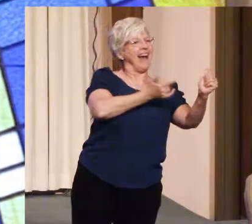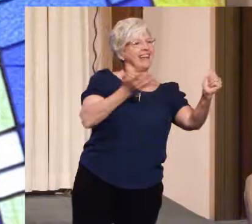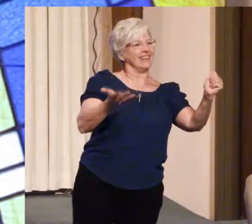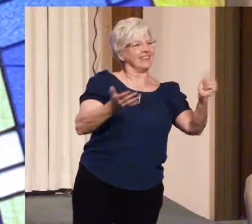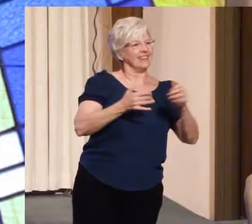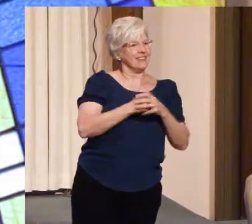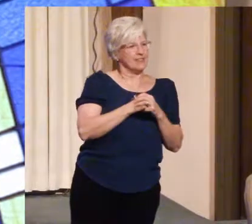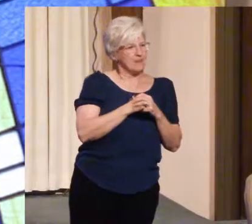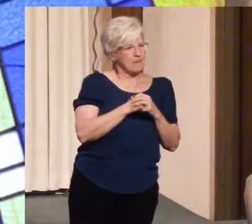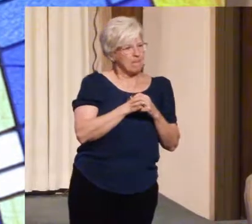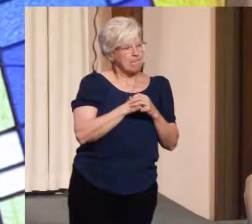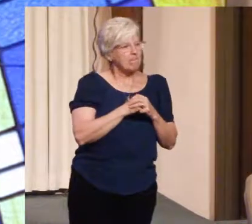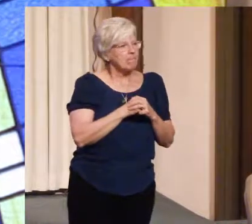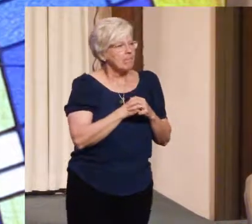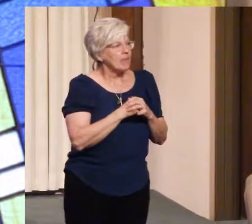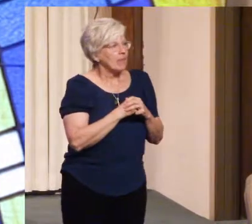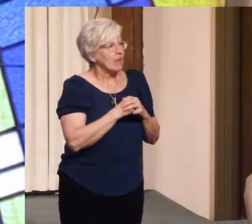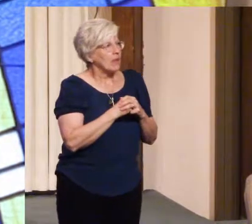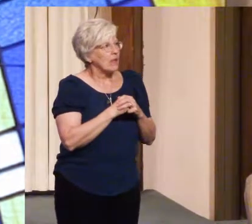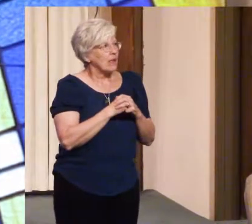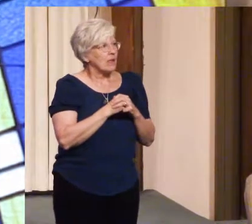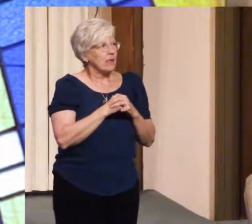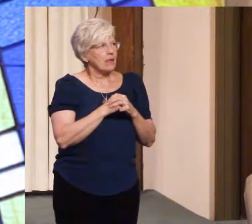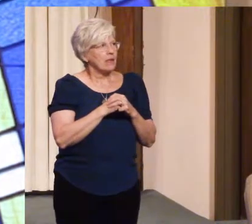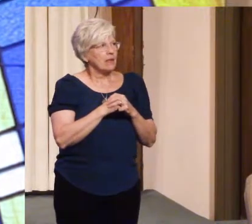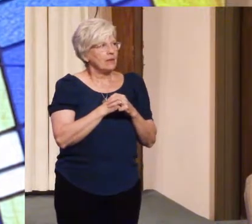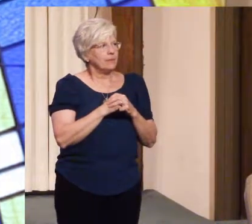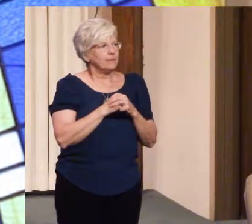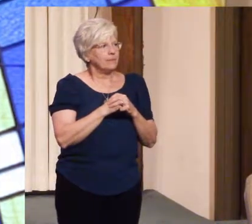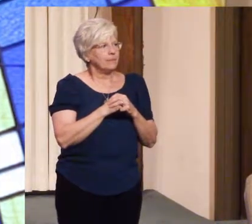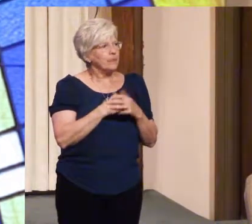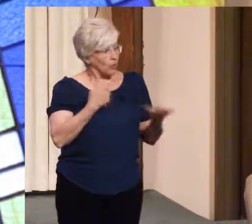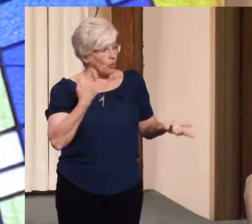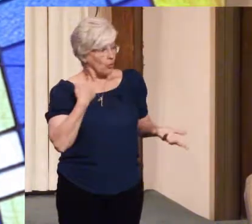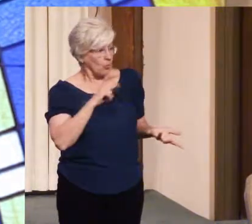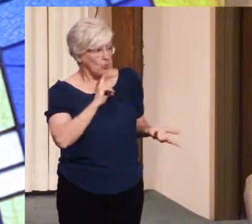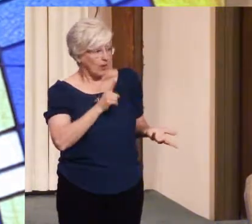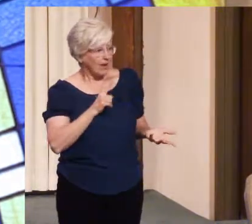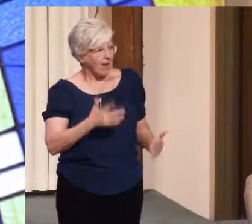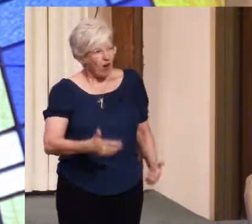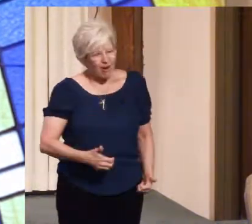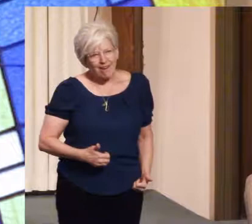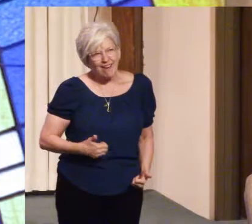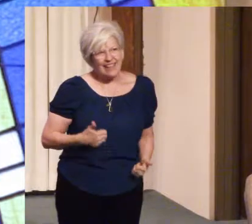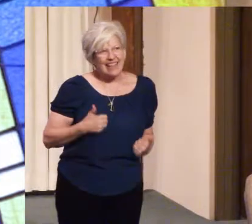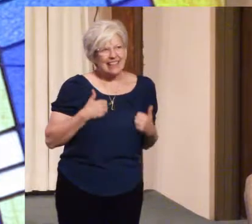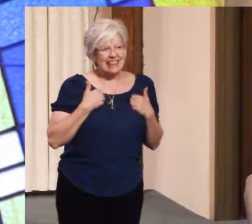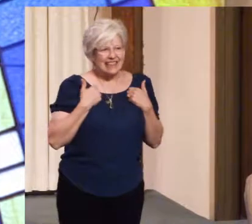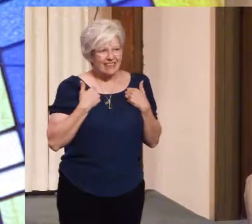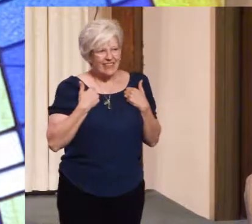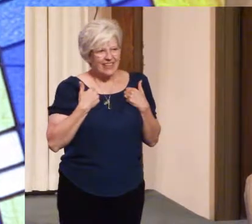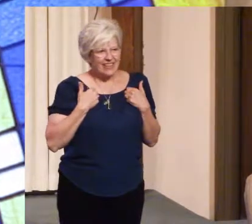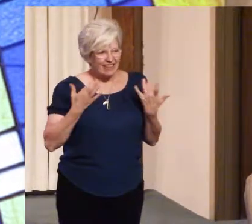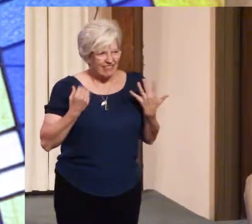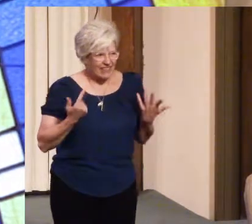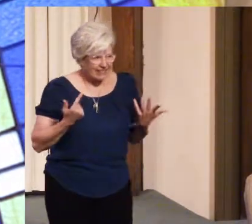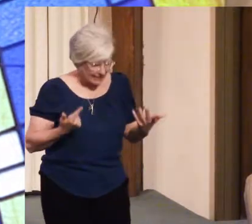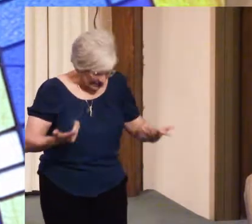We are living in these meat suits